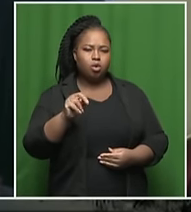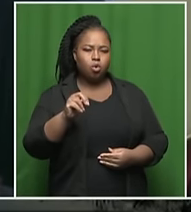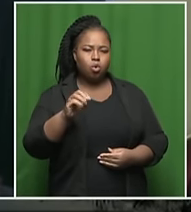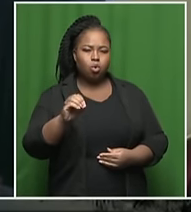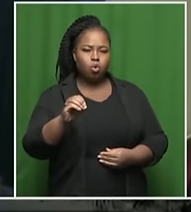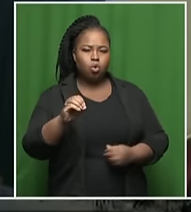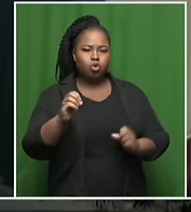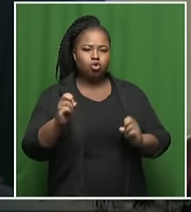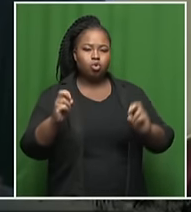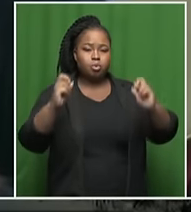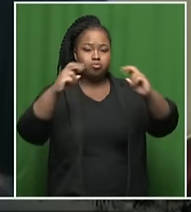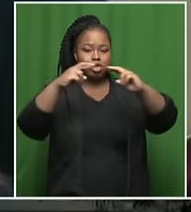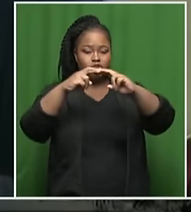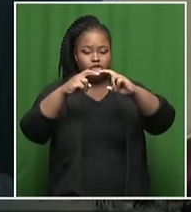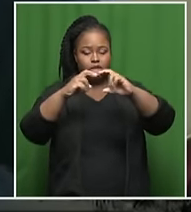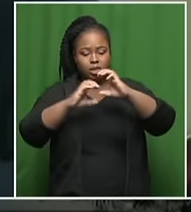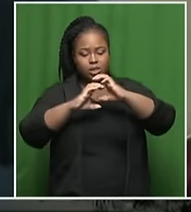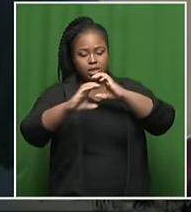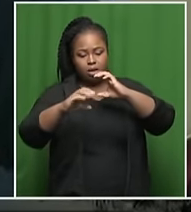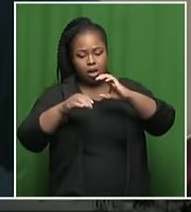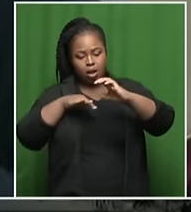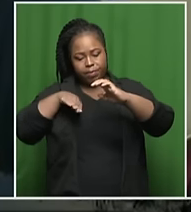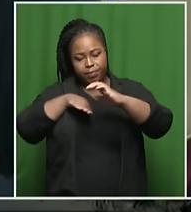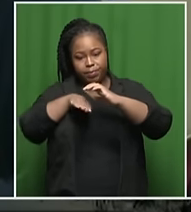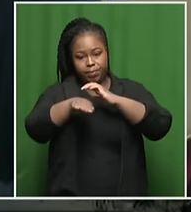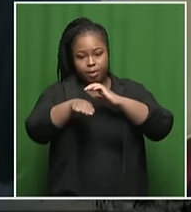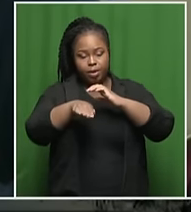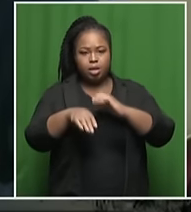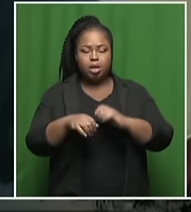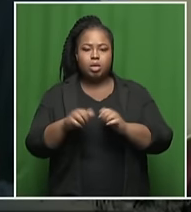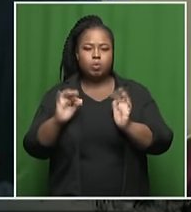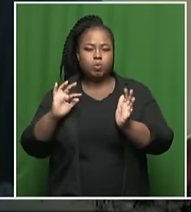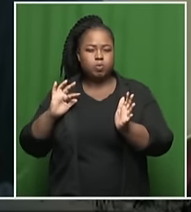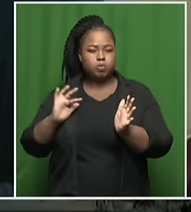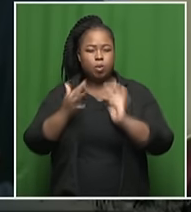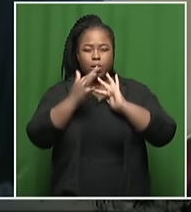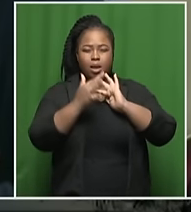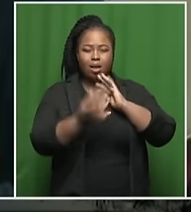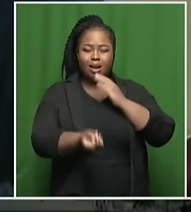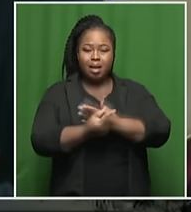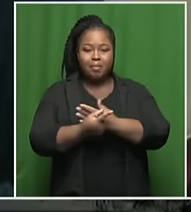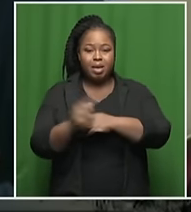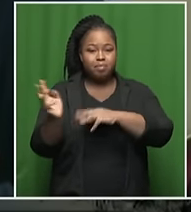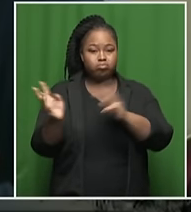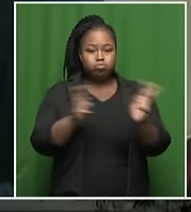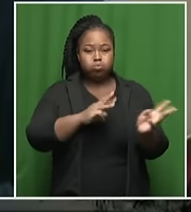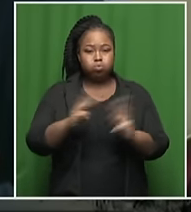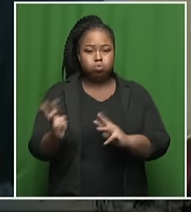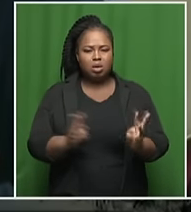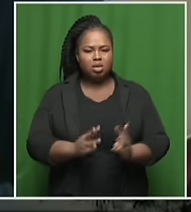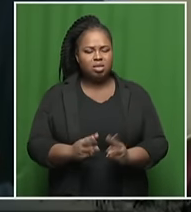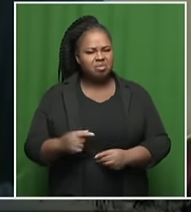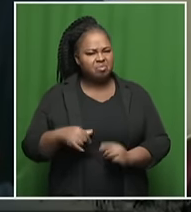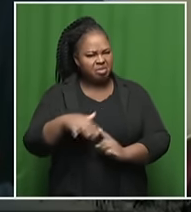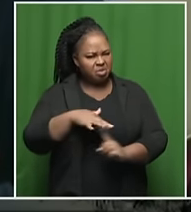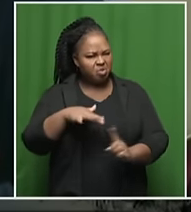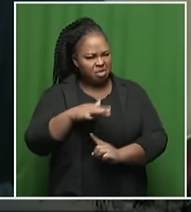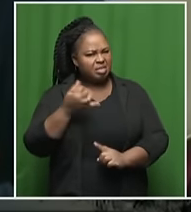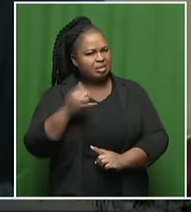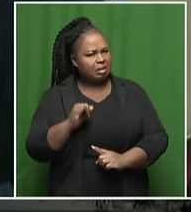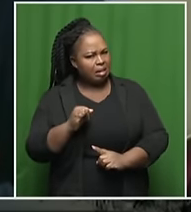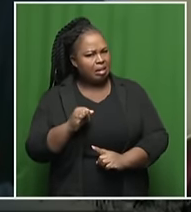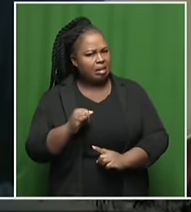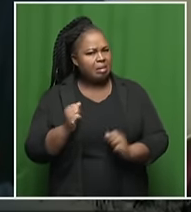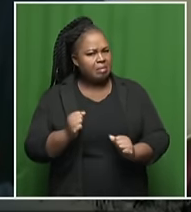some mind-blowing scenes of the havoc that the wind caused there. Is that situation still relevant or